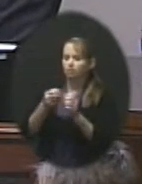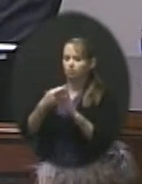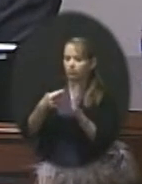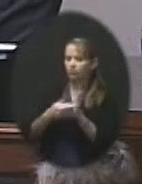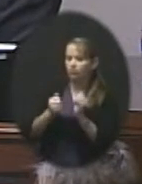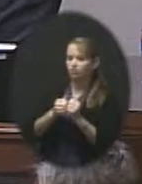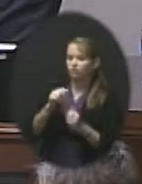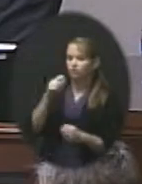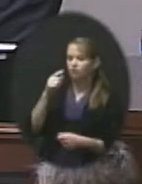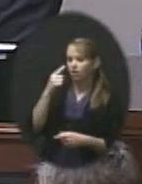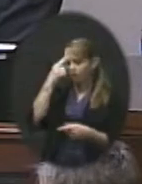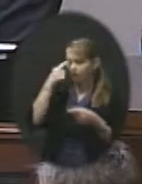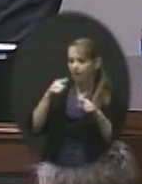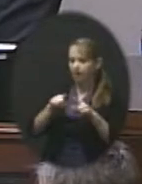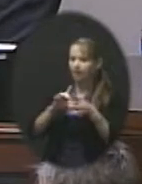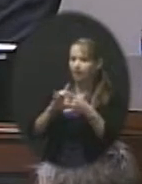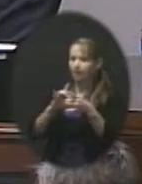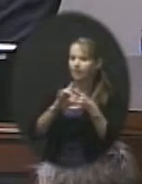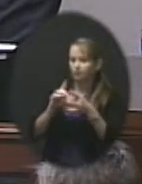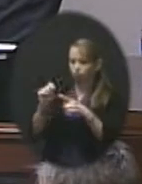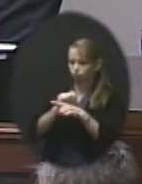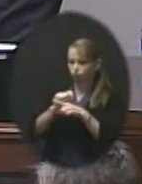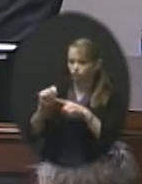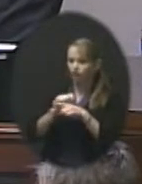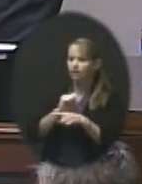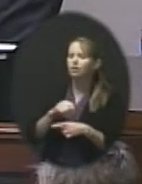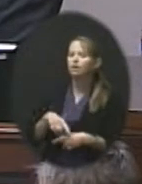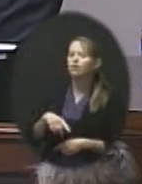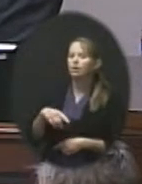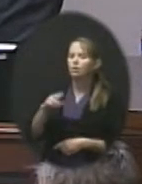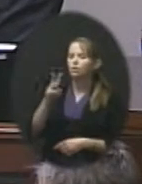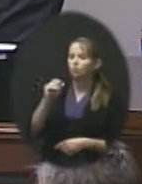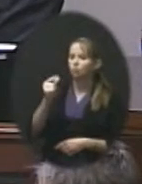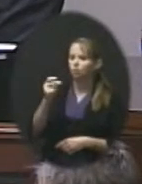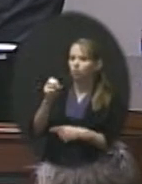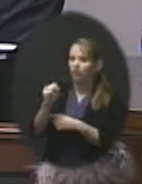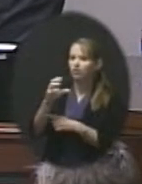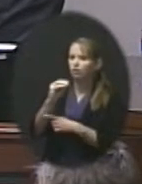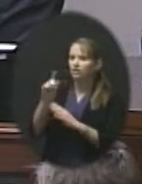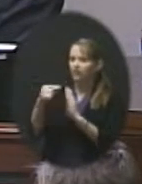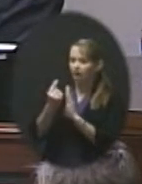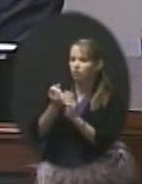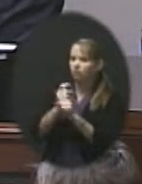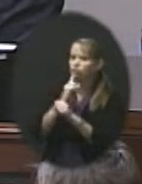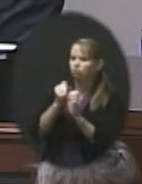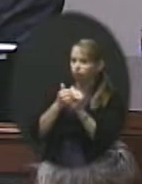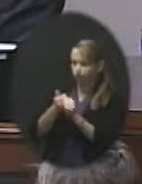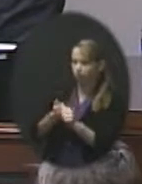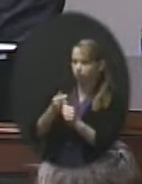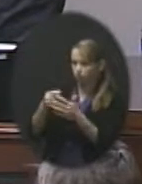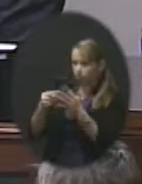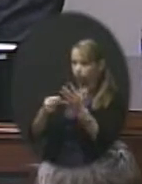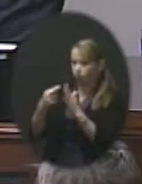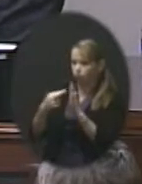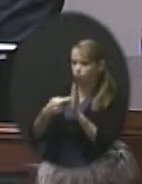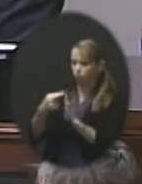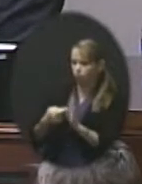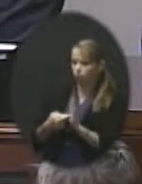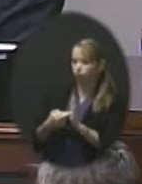Fair Labor Standards Act, wages and hours, trying to make sure that we don't run afoul of those rules and trying to make sure that we stay within